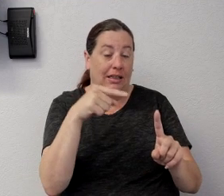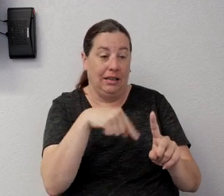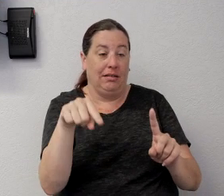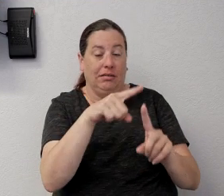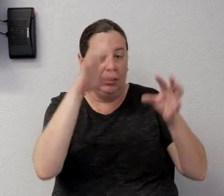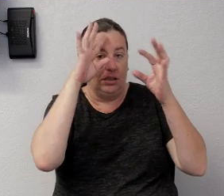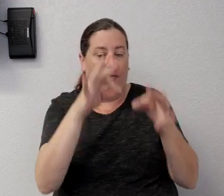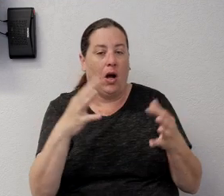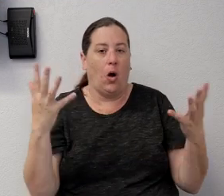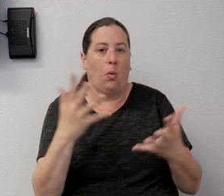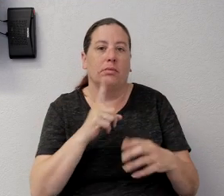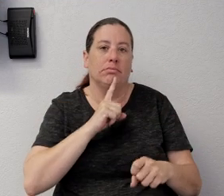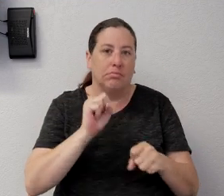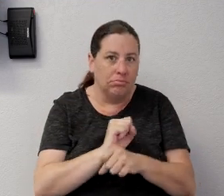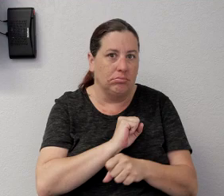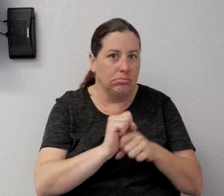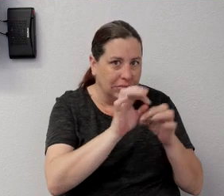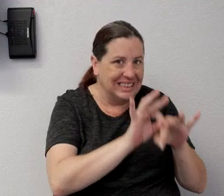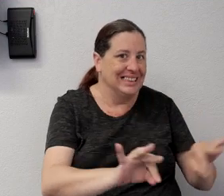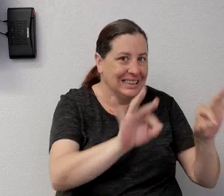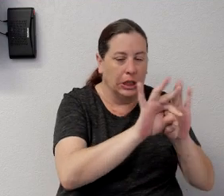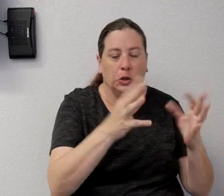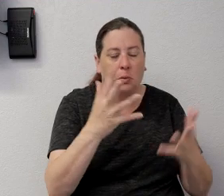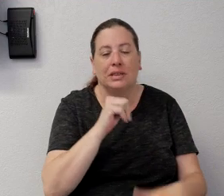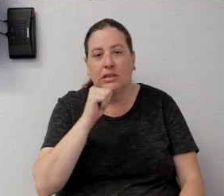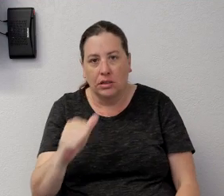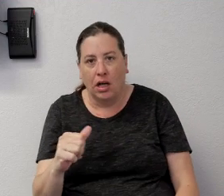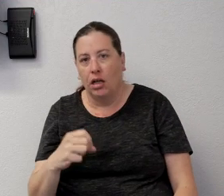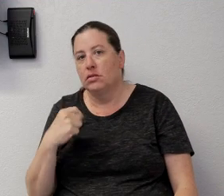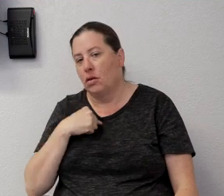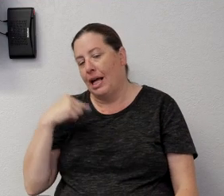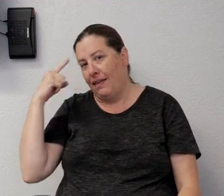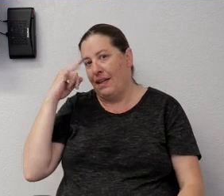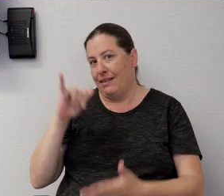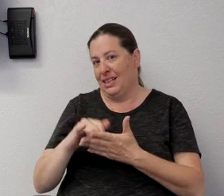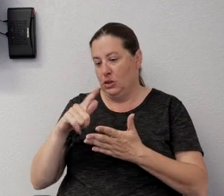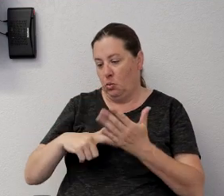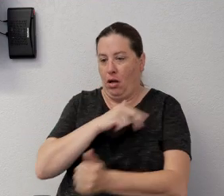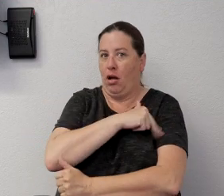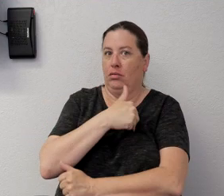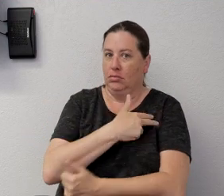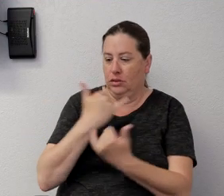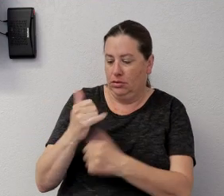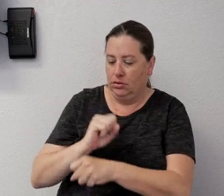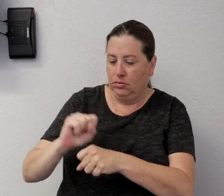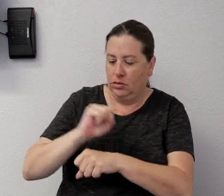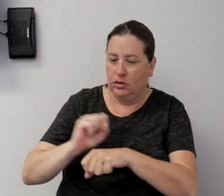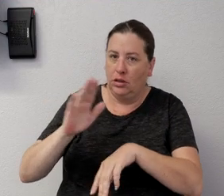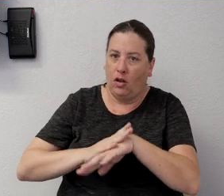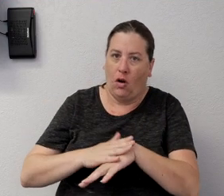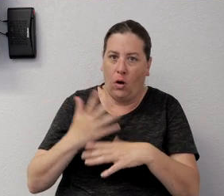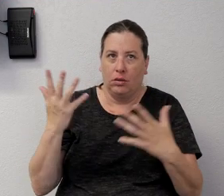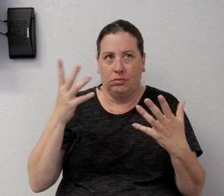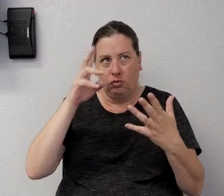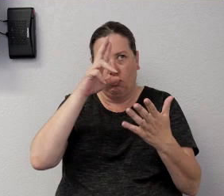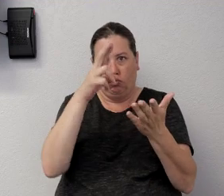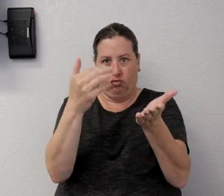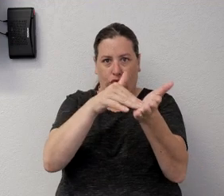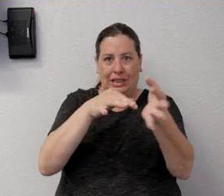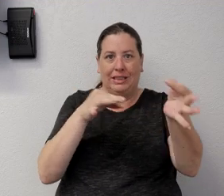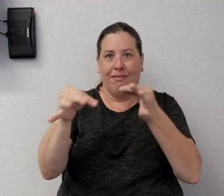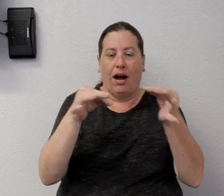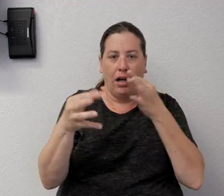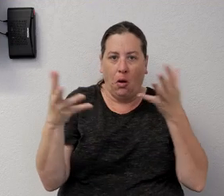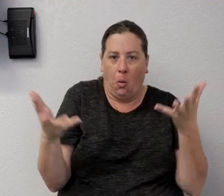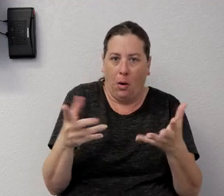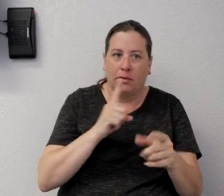essential, what's not. And I think that's really what hospitals have been doing, have been redefining exactly what's essential. So we will